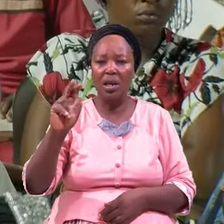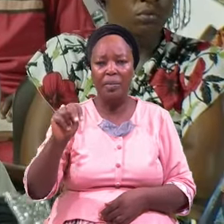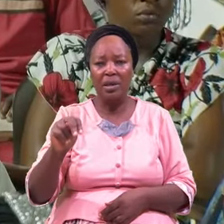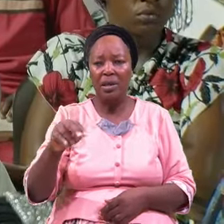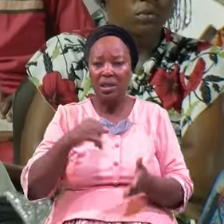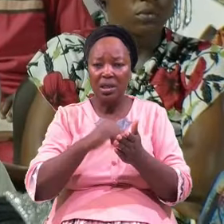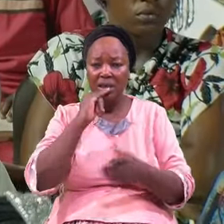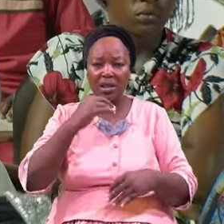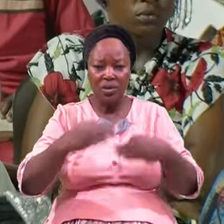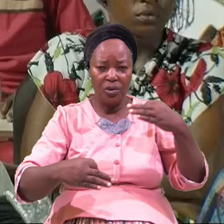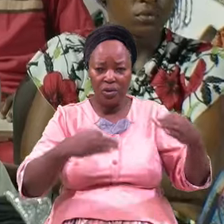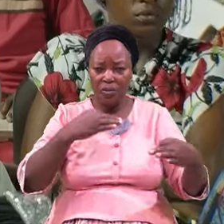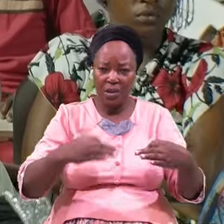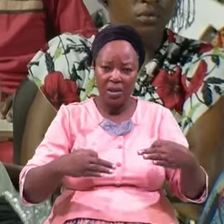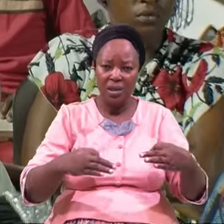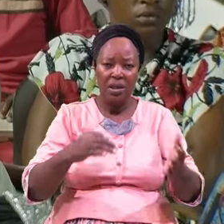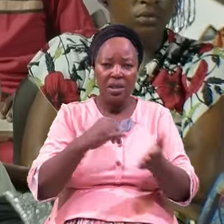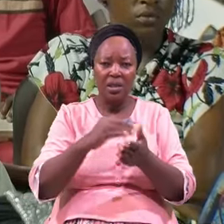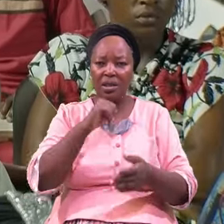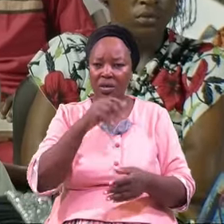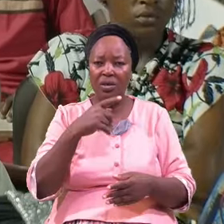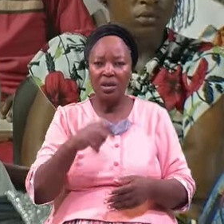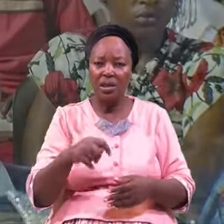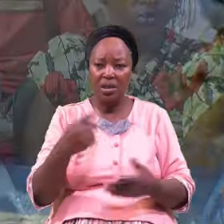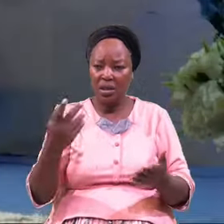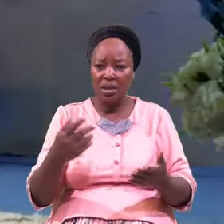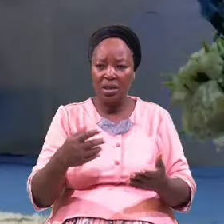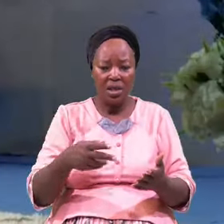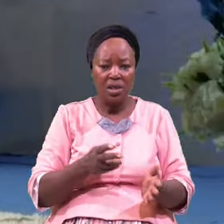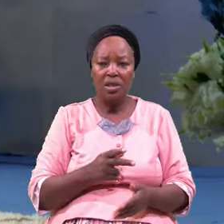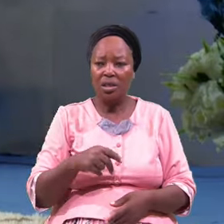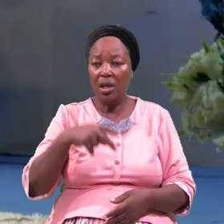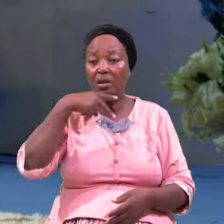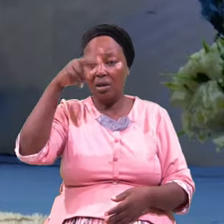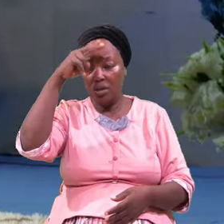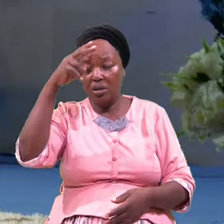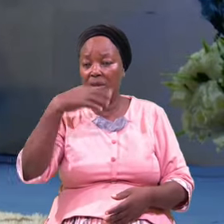It's Not The Sheep The Goat And The Cattle It's Judgment